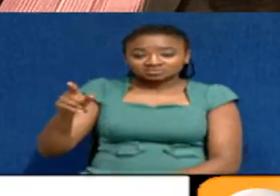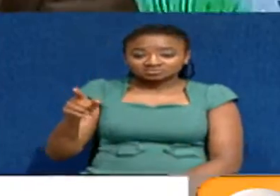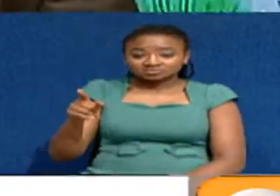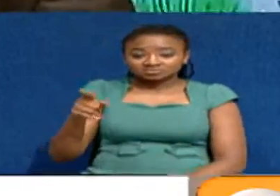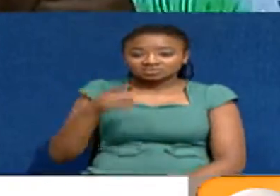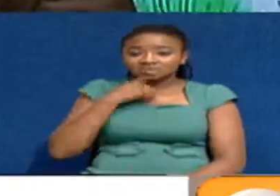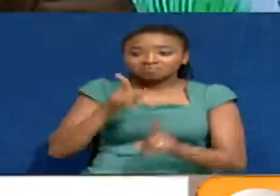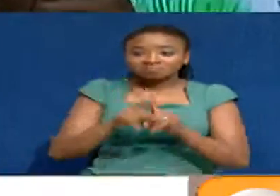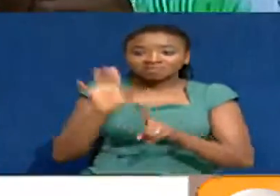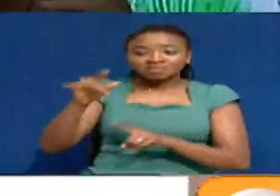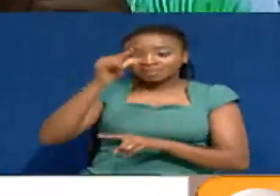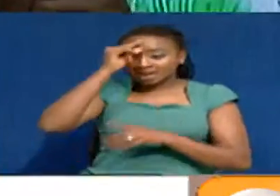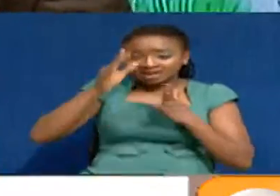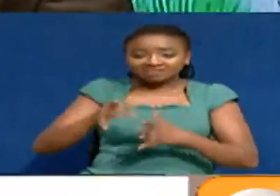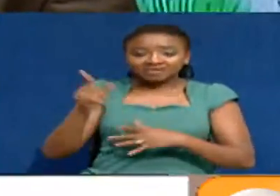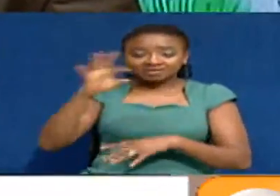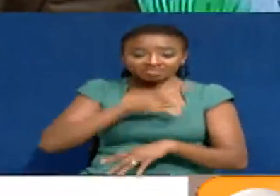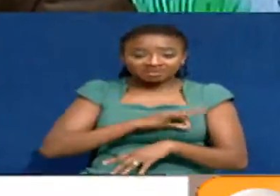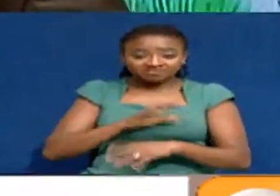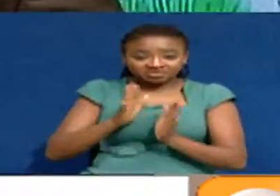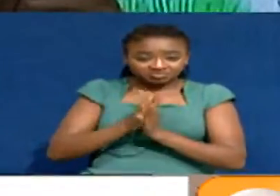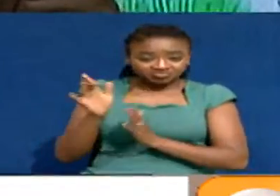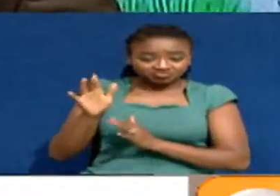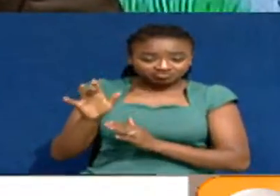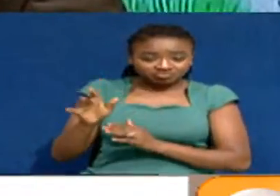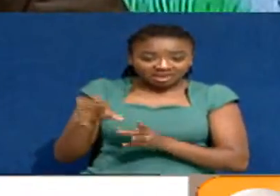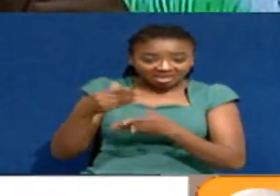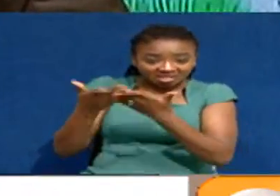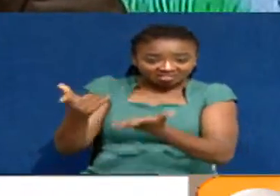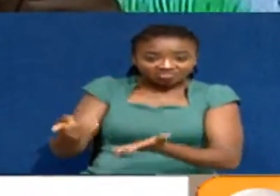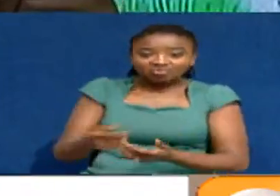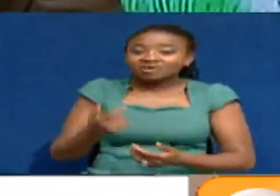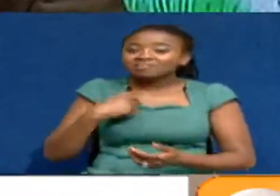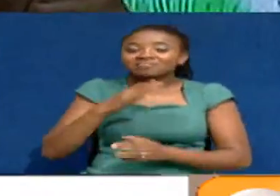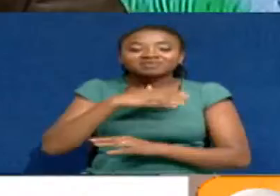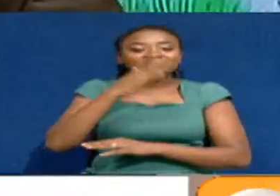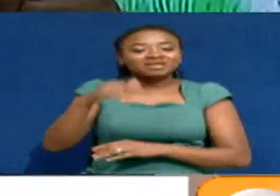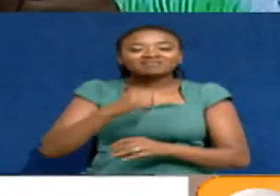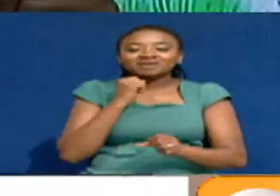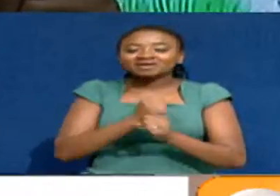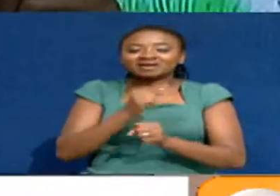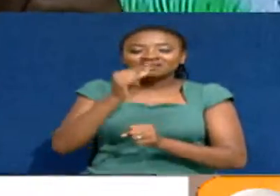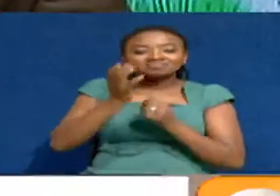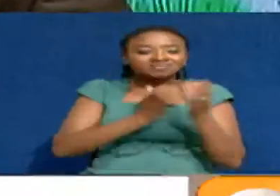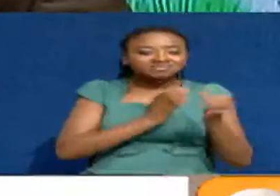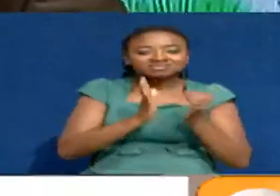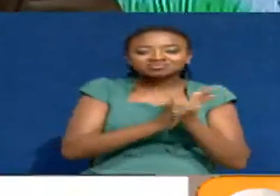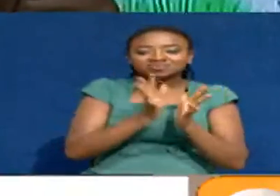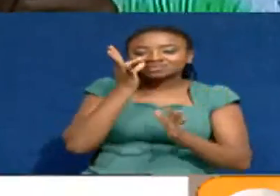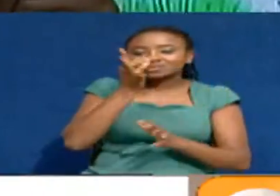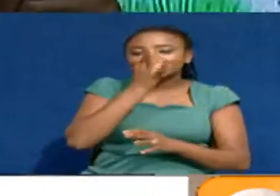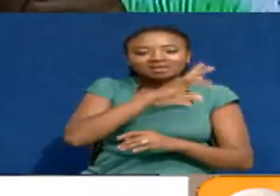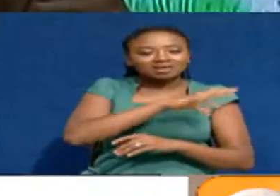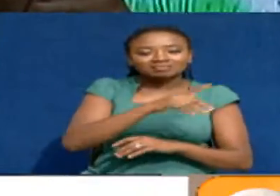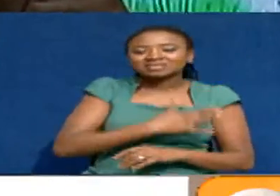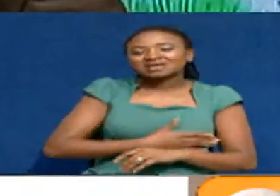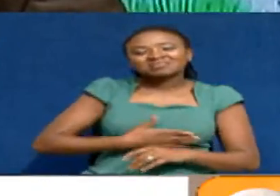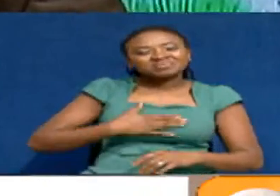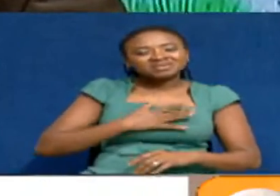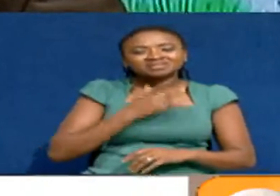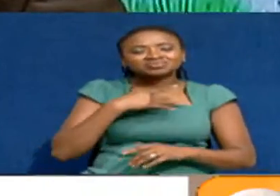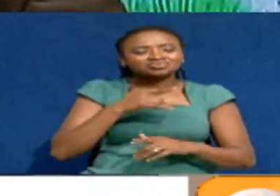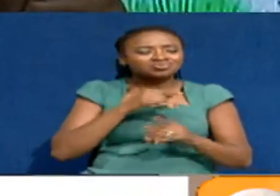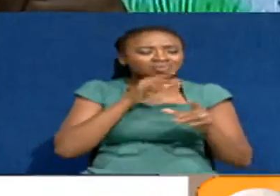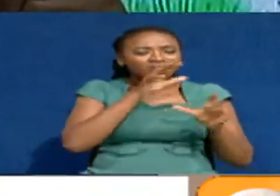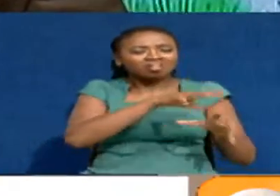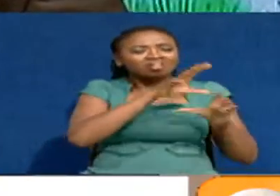fact that your brother was No, I didn't. I've never done business with Nyeri County, and I didn't do it. And I want people to stop pursuing my brother when